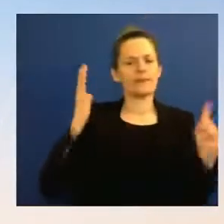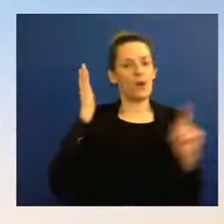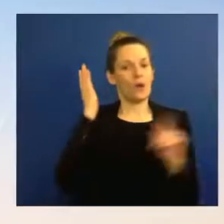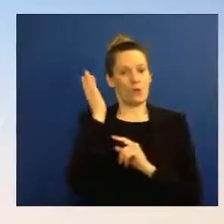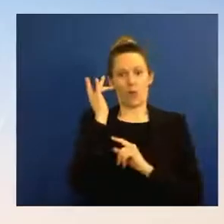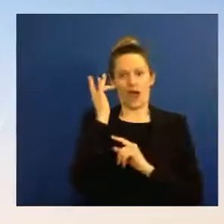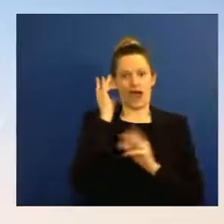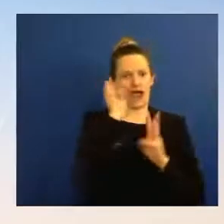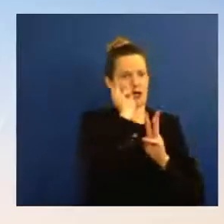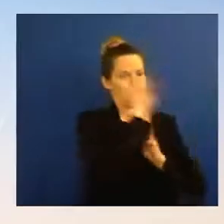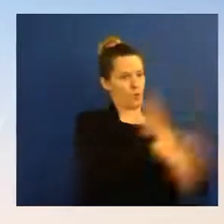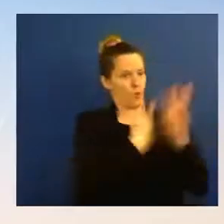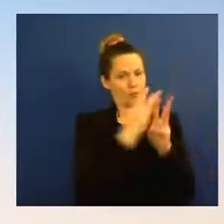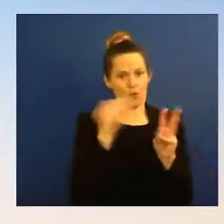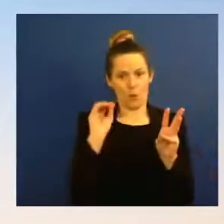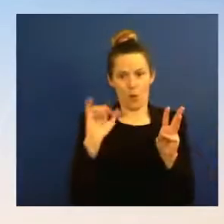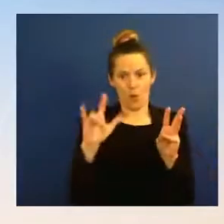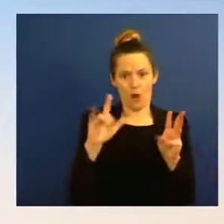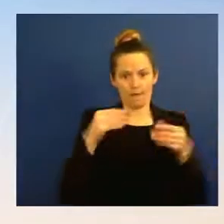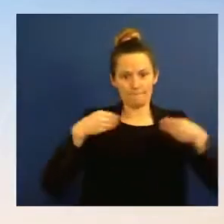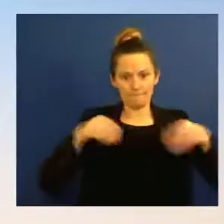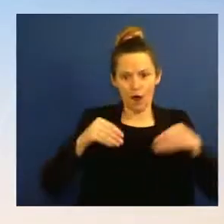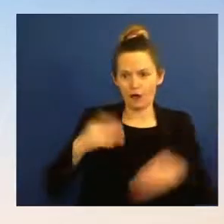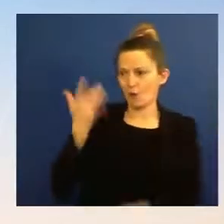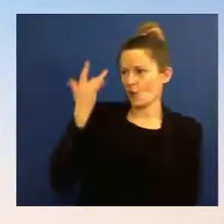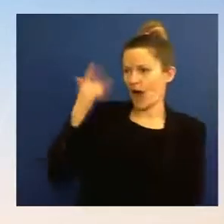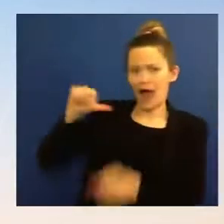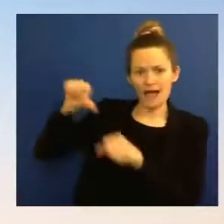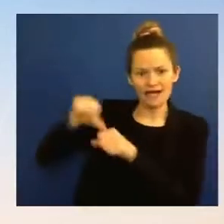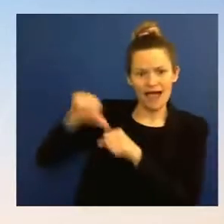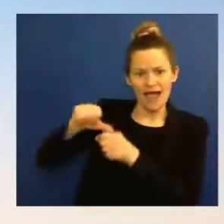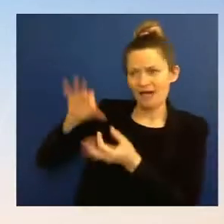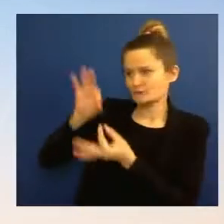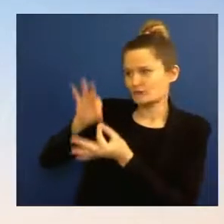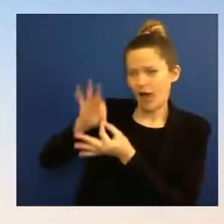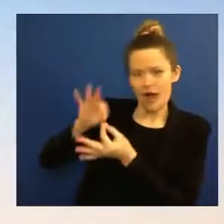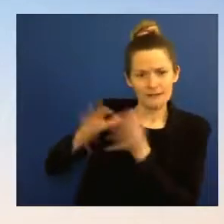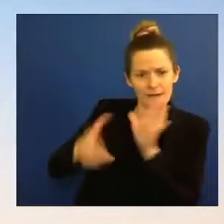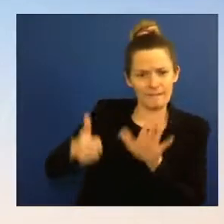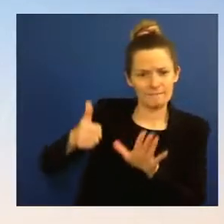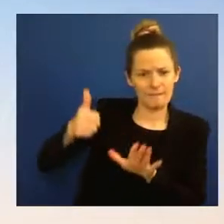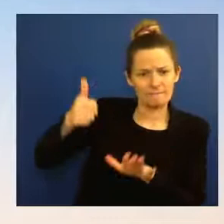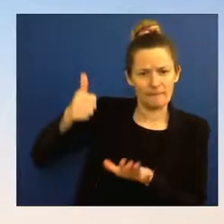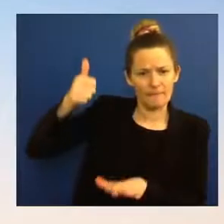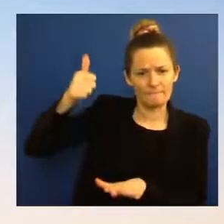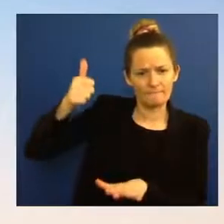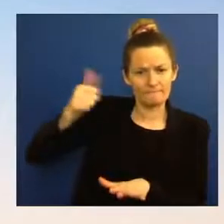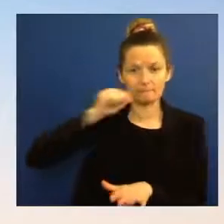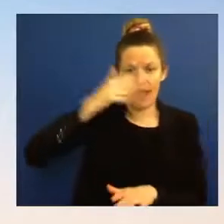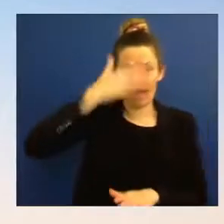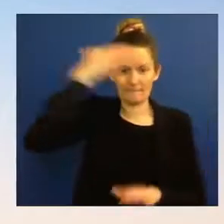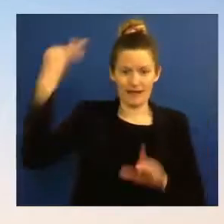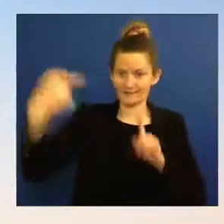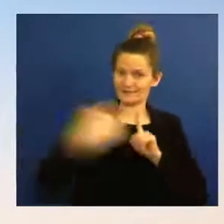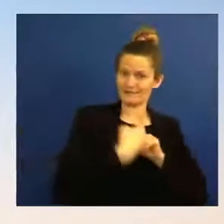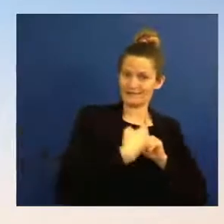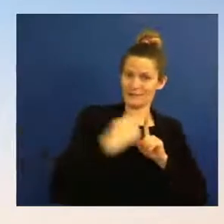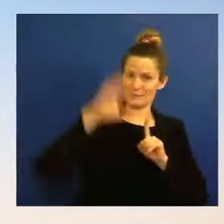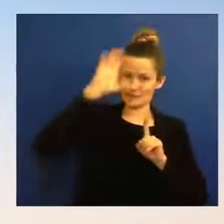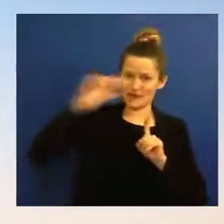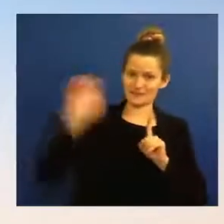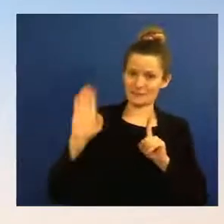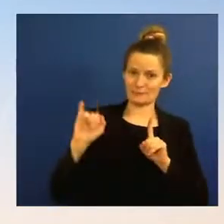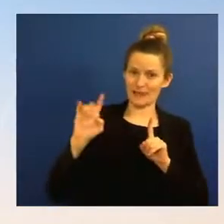gas is going up is not because of steps the president has taken. They are because President Putin is invading Ukraine. And that is